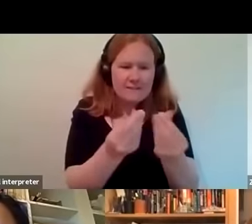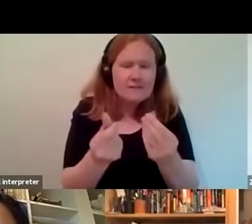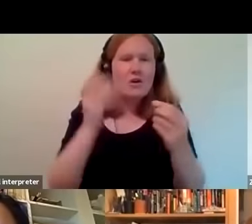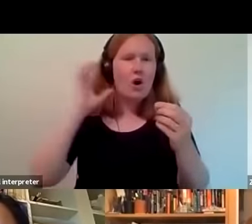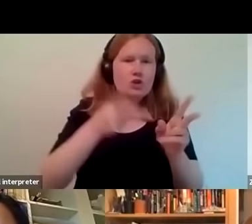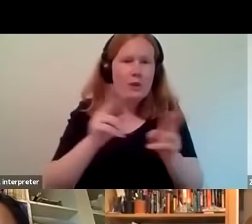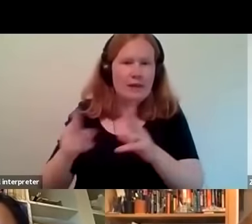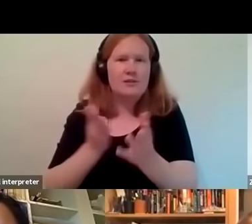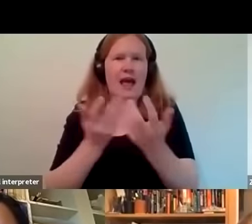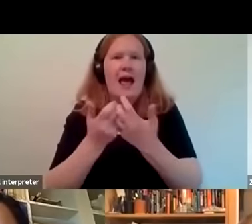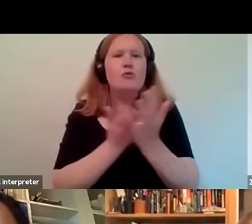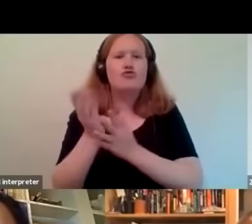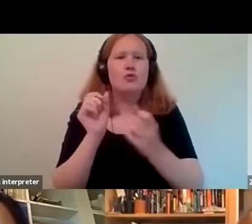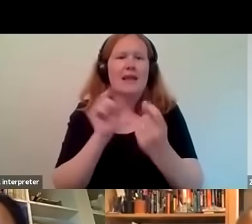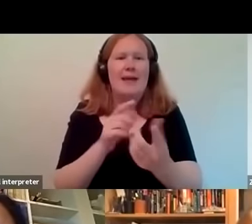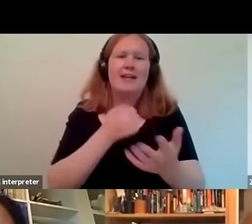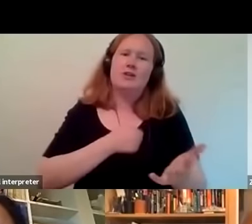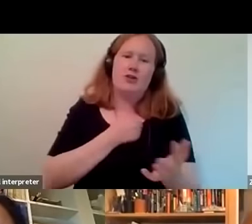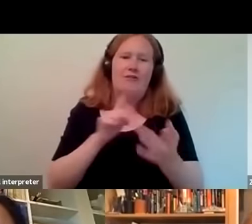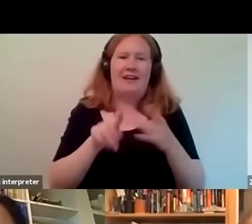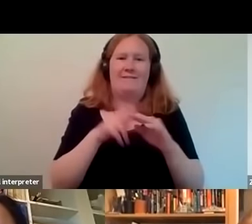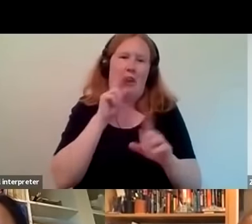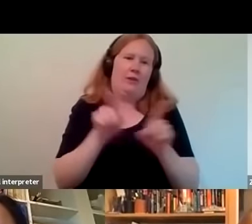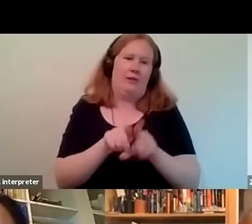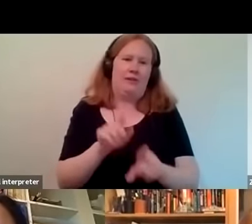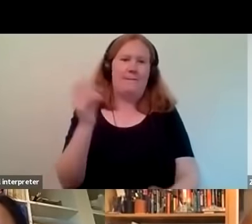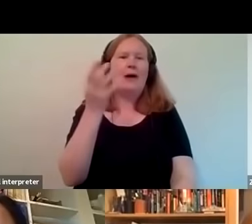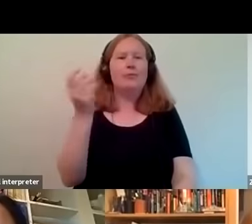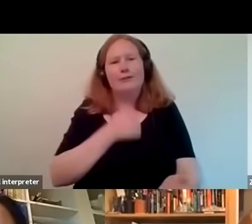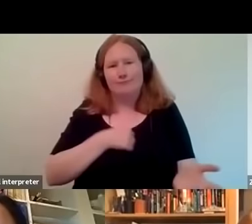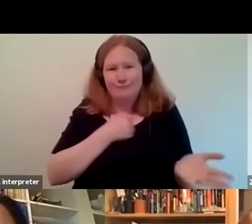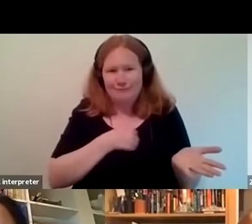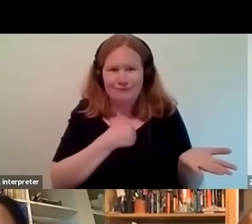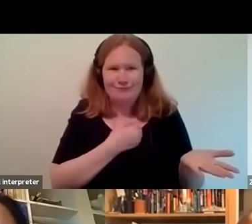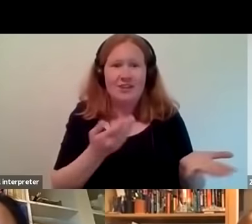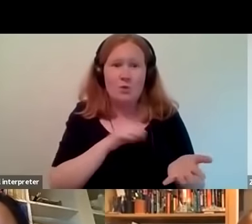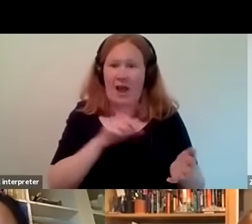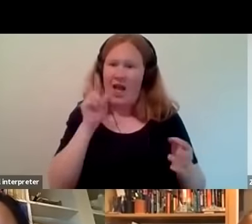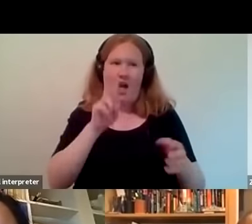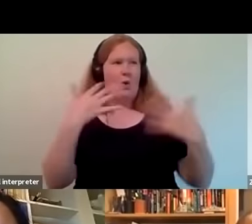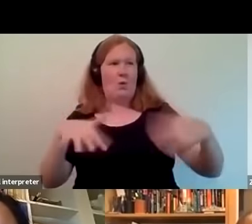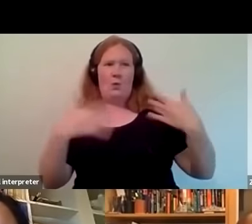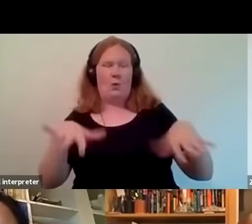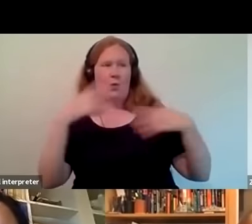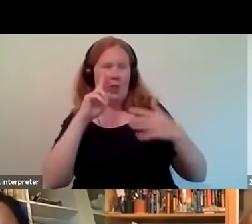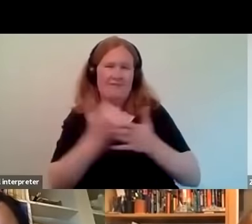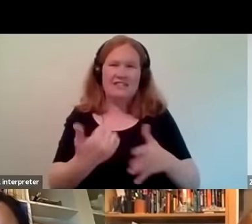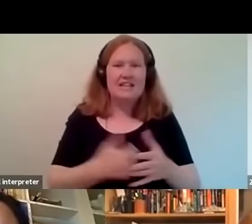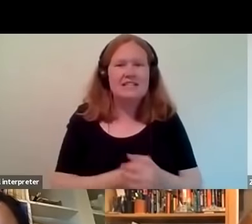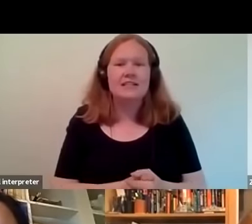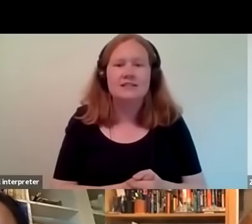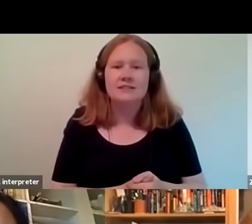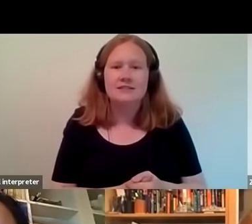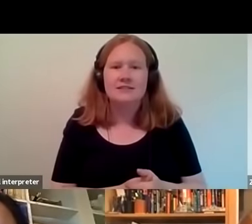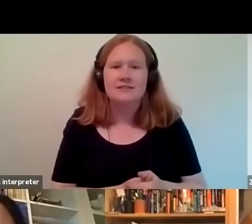through email so i'm sorry if that didn't come out quite as clear as it should have because it's honestly an amazing trailer um but yeah just